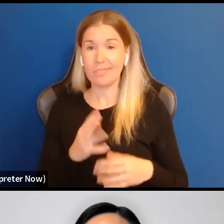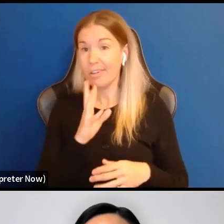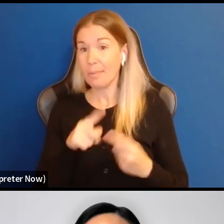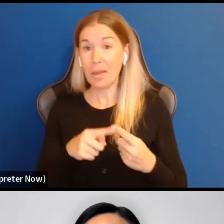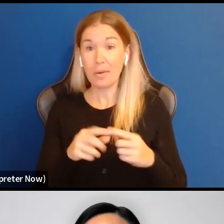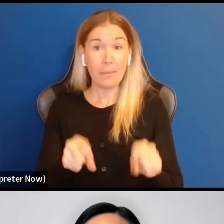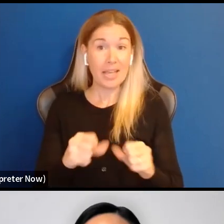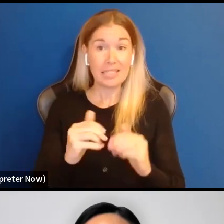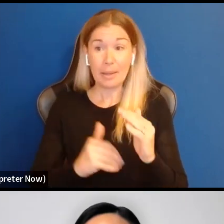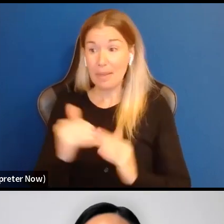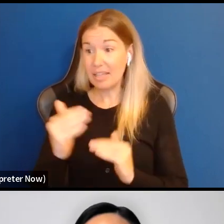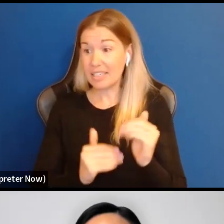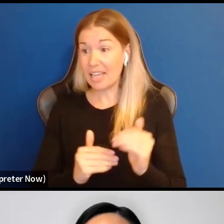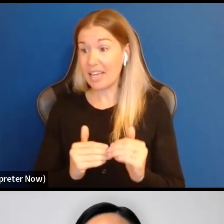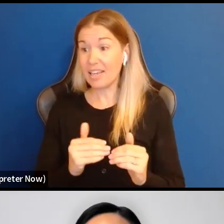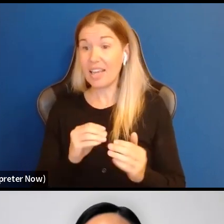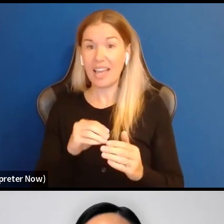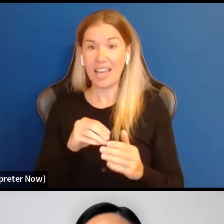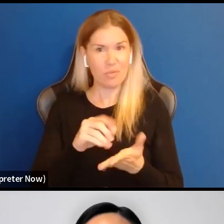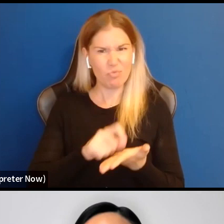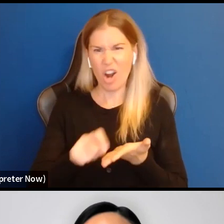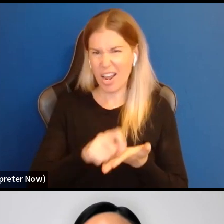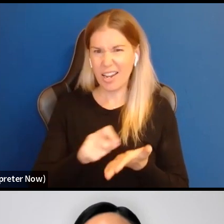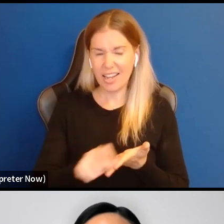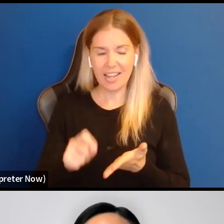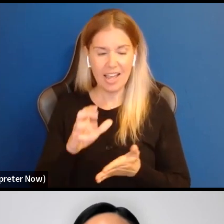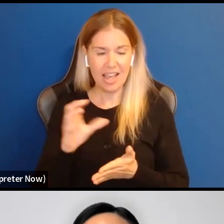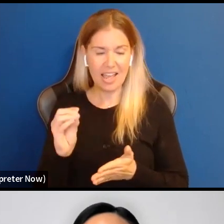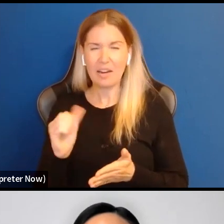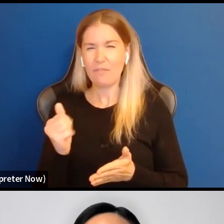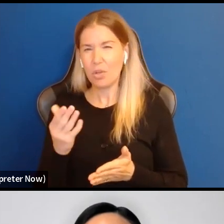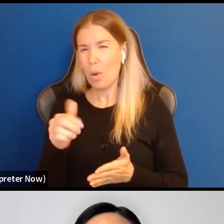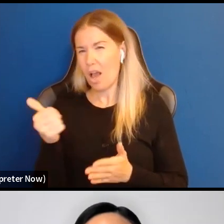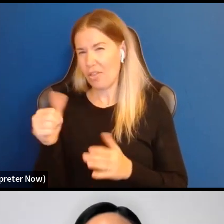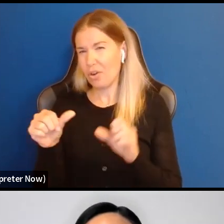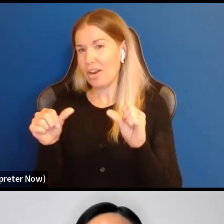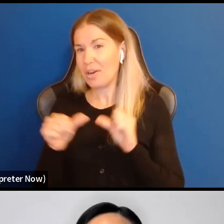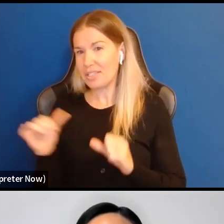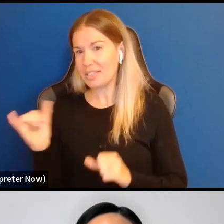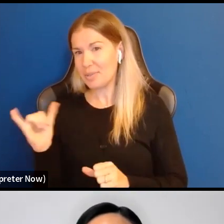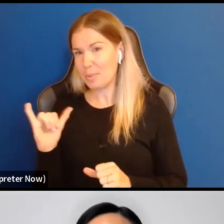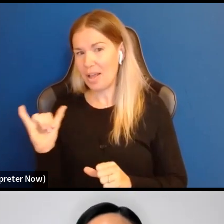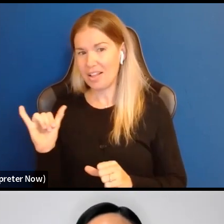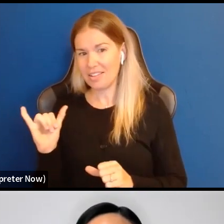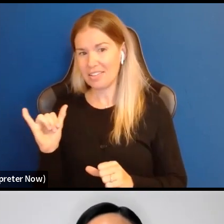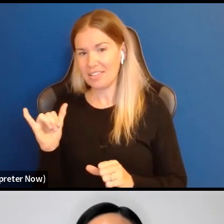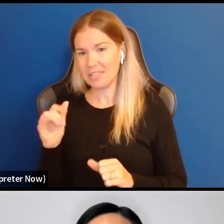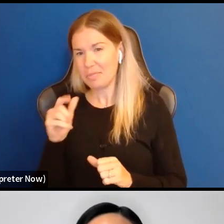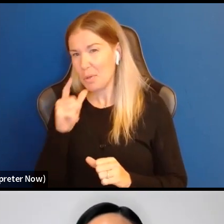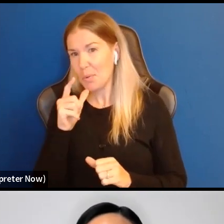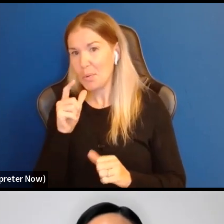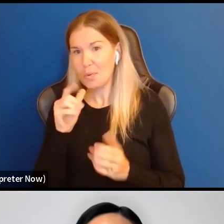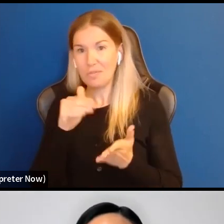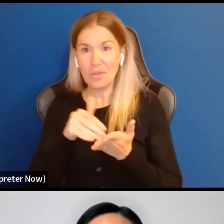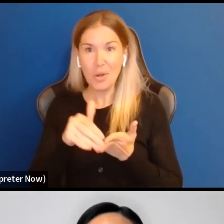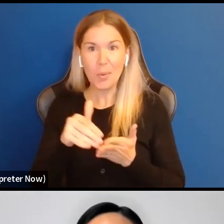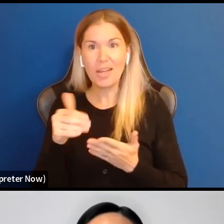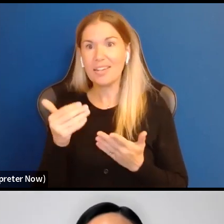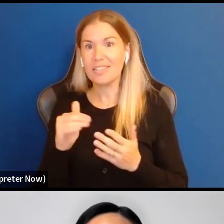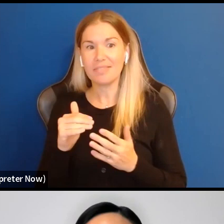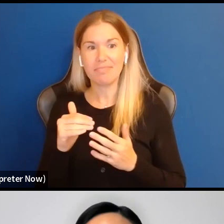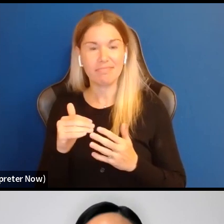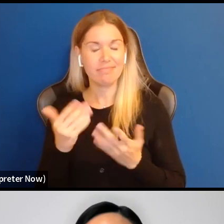um, in writing, uh, as well as a couple other areas, um, of frequent interest to our office hour attendees.